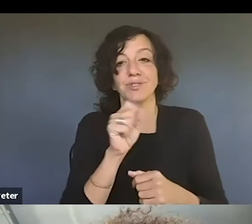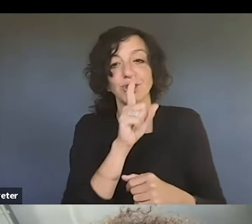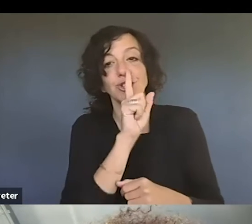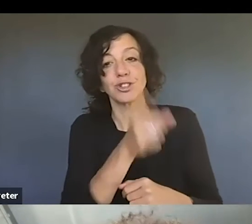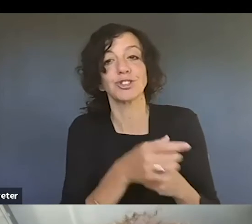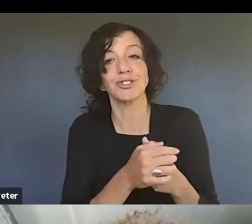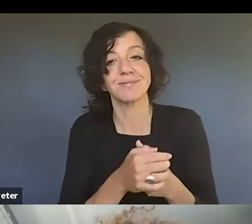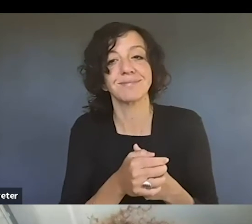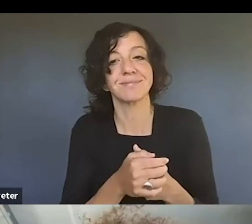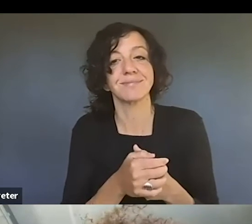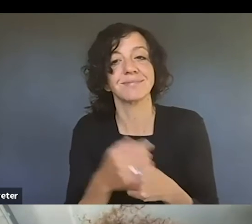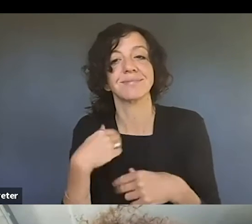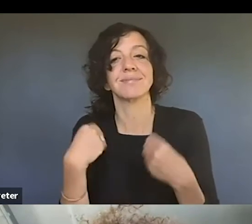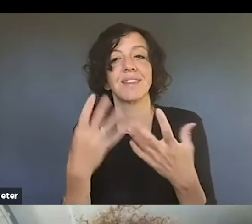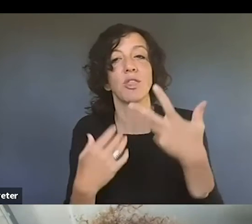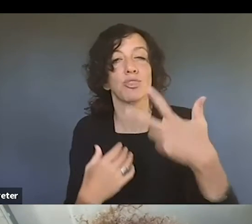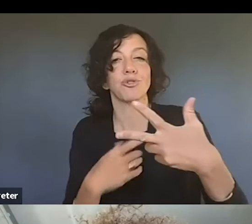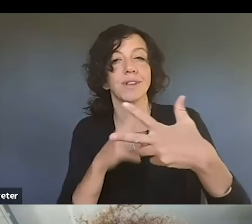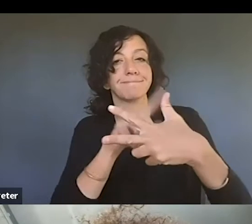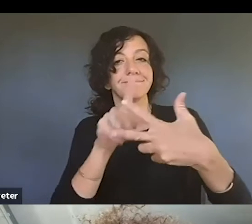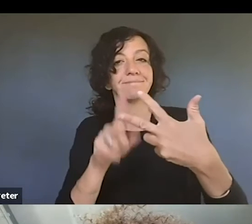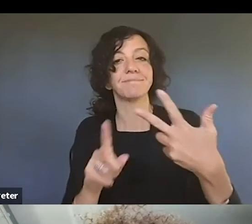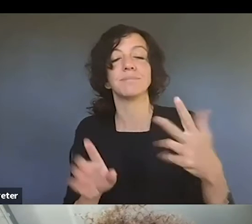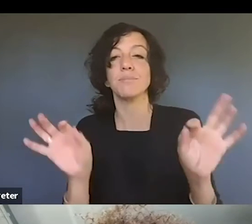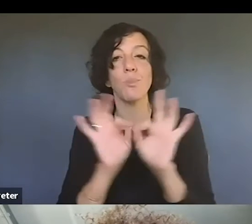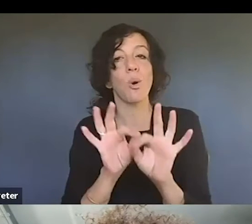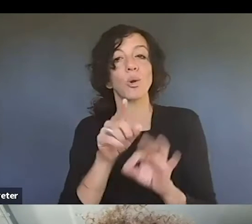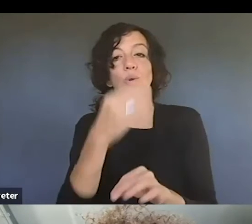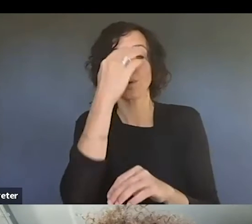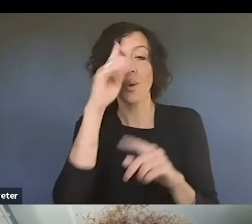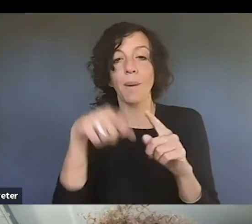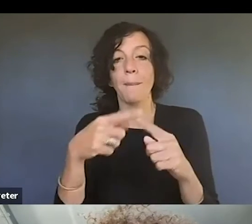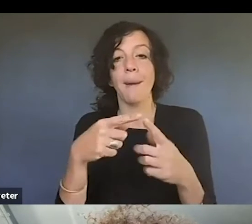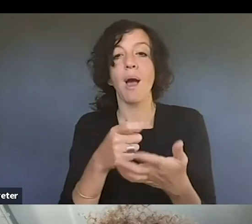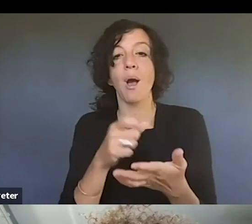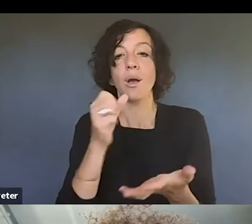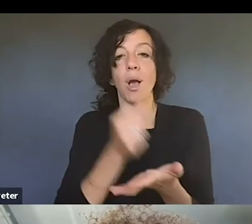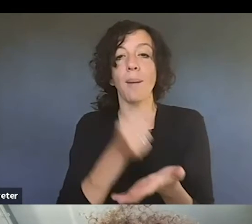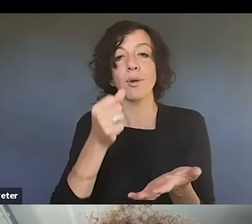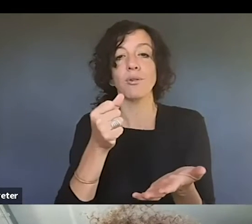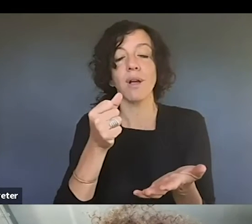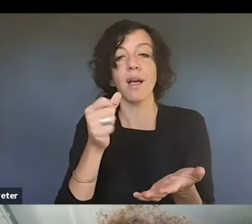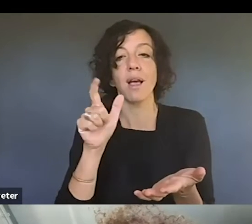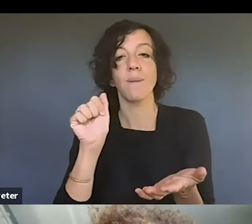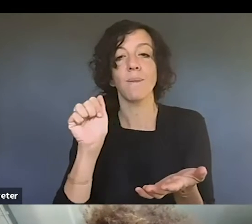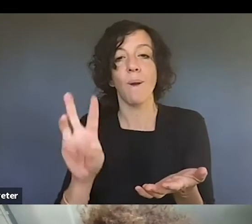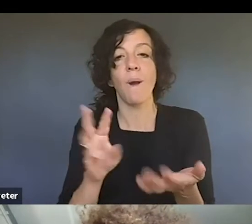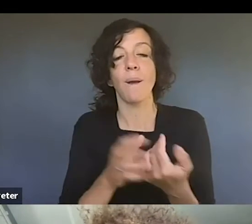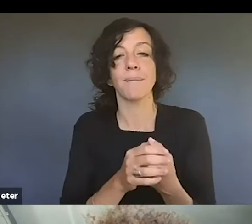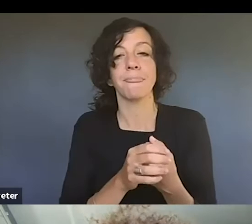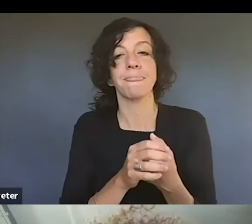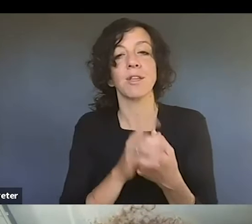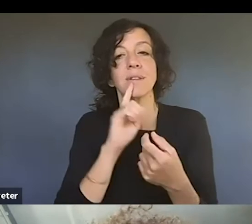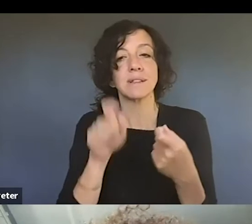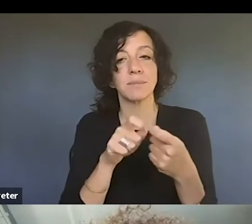um, three big things to know about copyright law, um, especially as visual artists. And I'm particularly